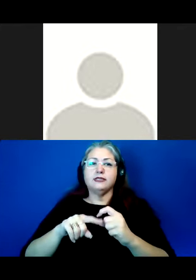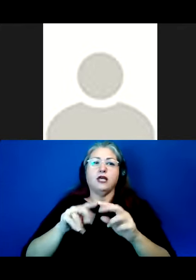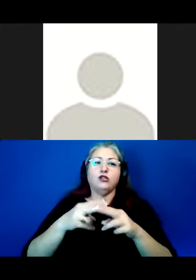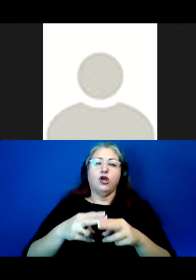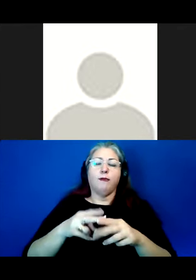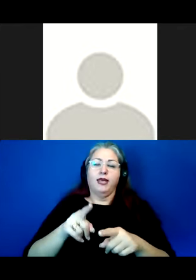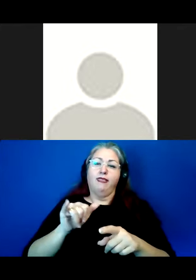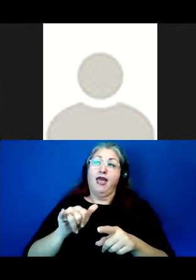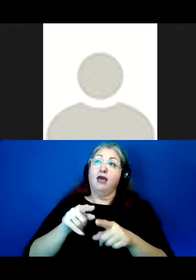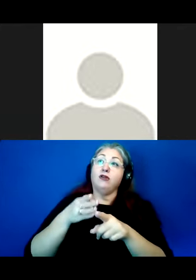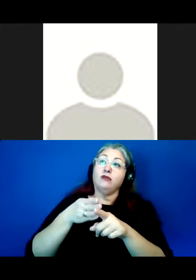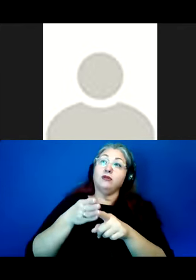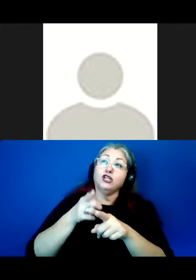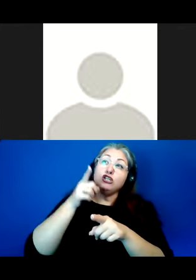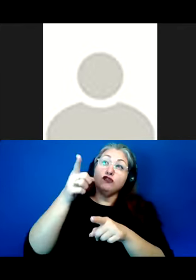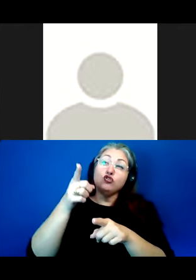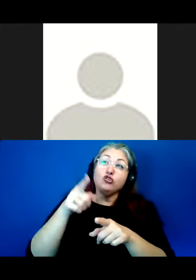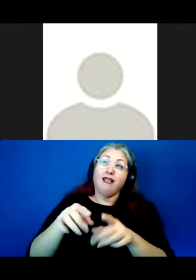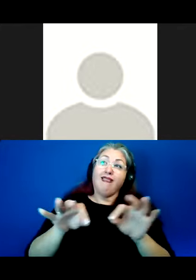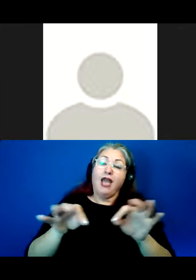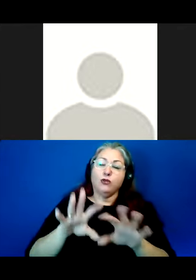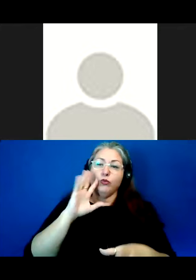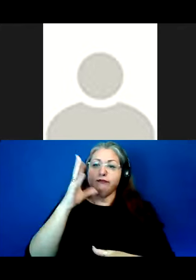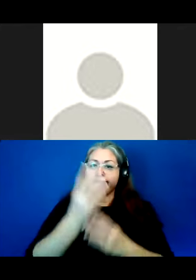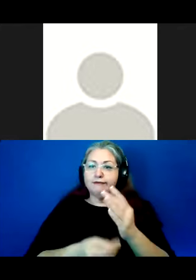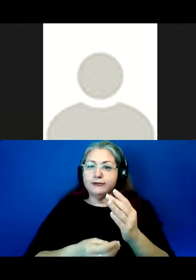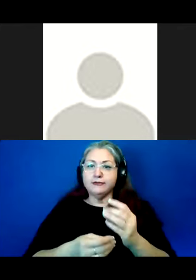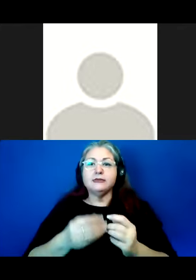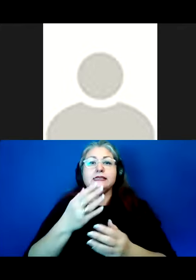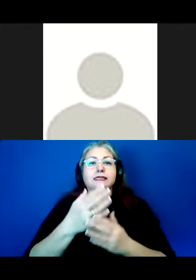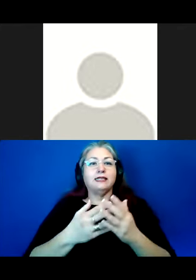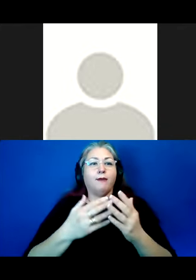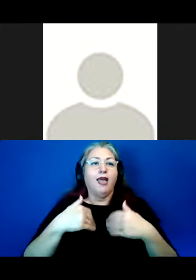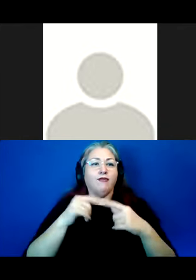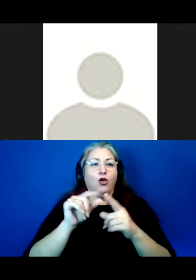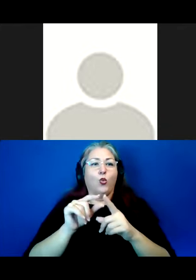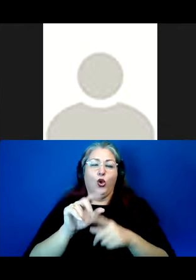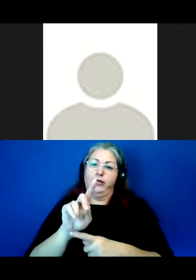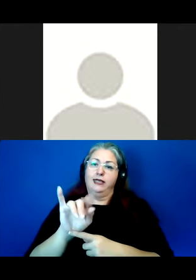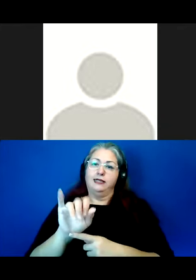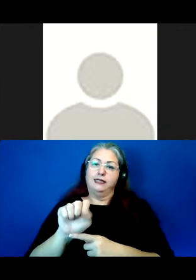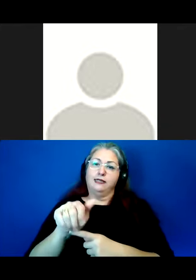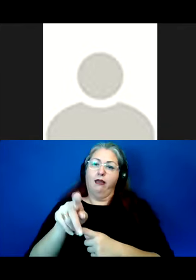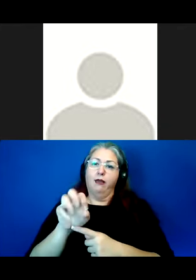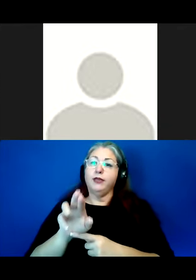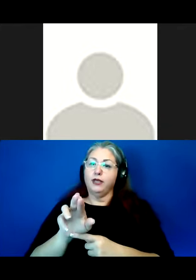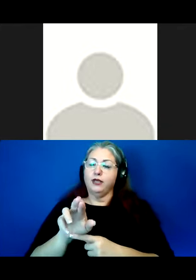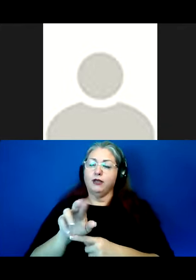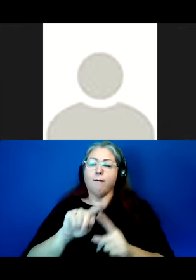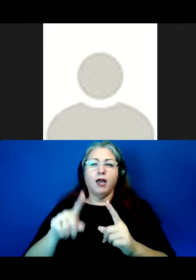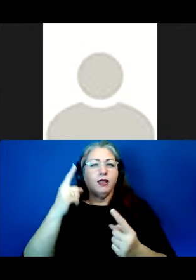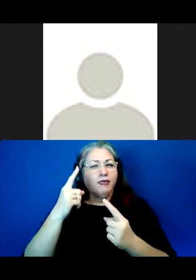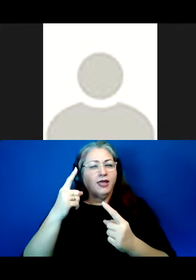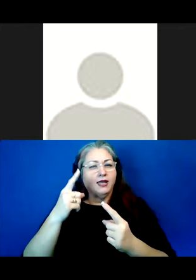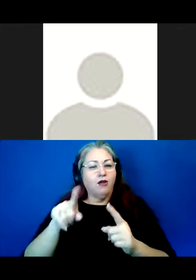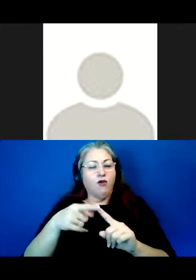of languages disappearing and specifically employ some form of the verb to disappear. Let's consider this from